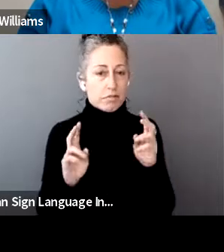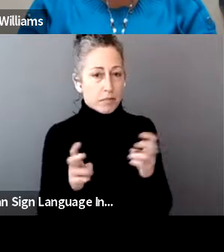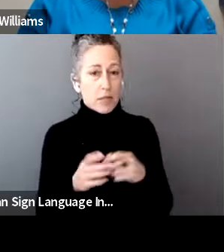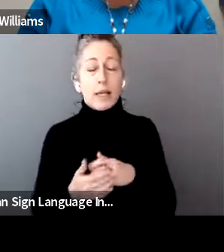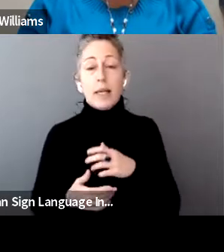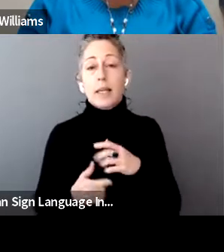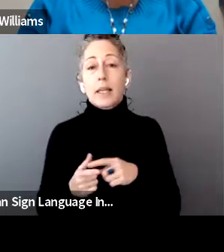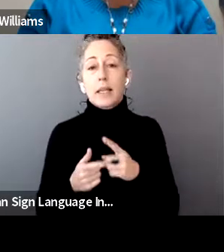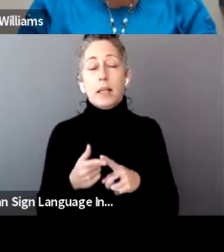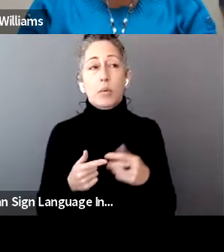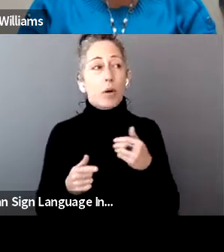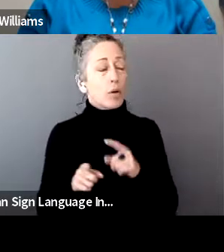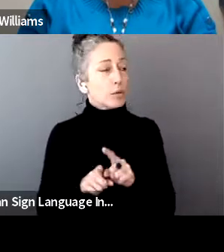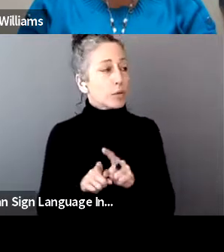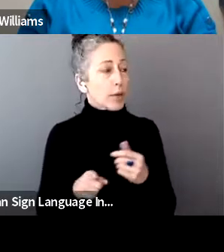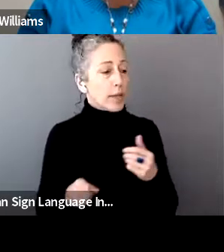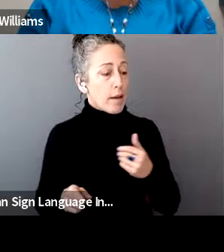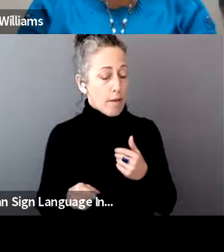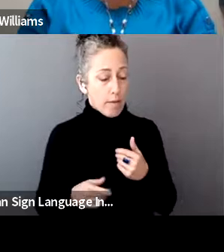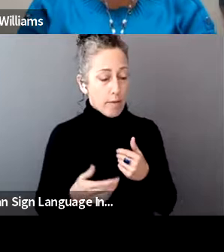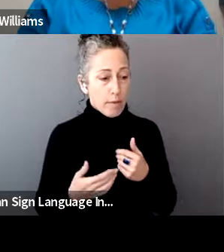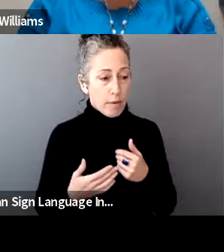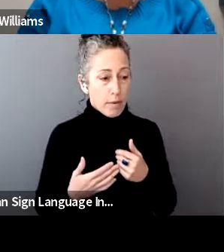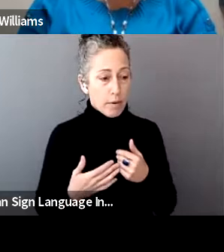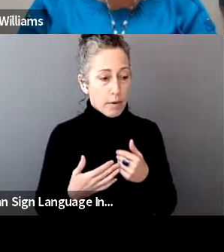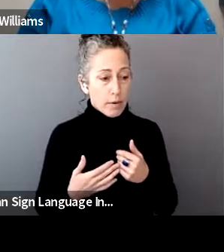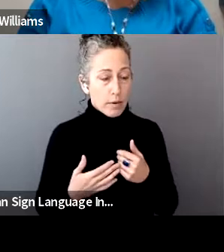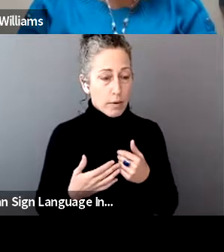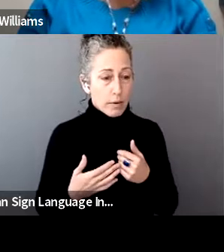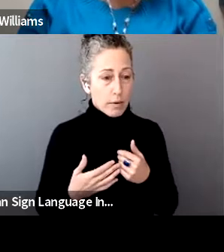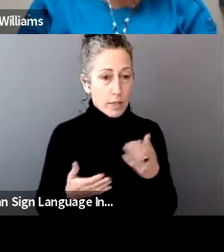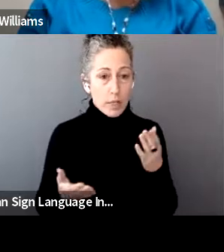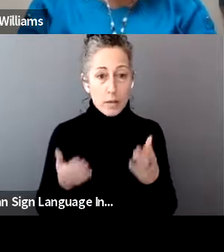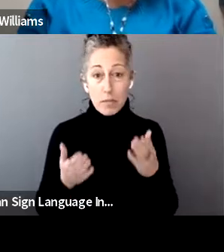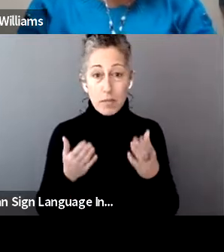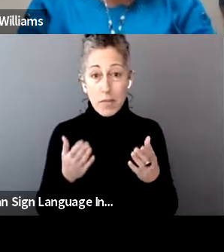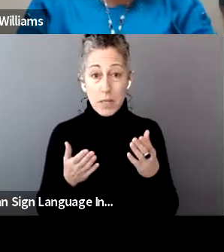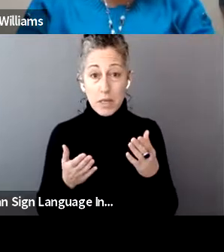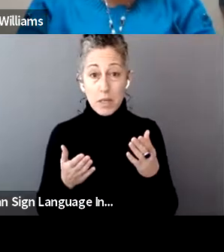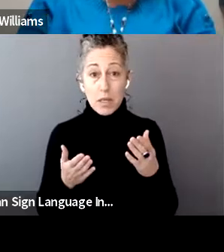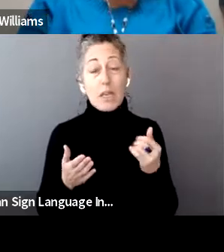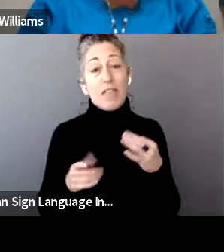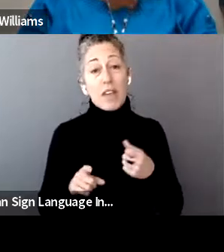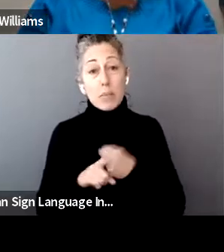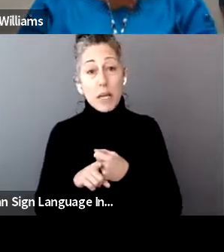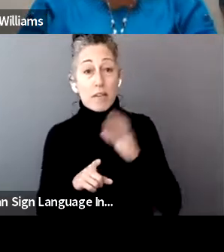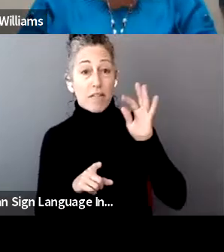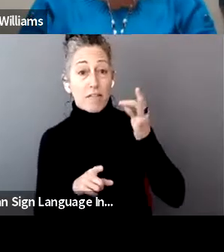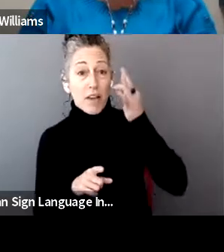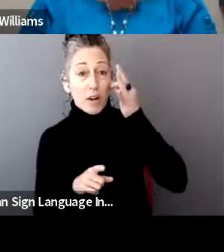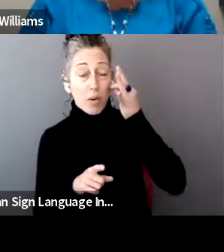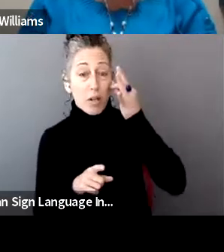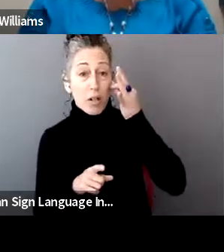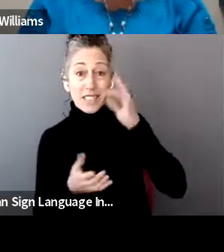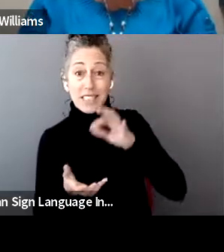if those who might be impacted from a federally declared disaster, special rules might apply